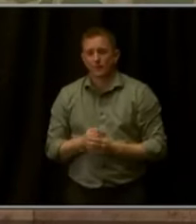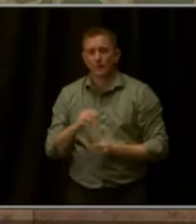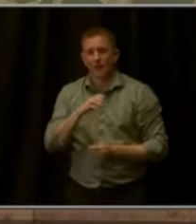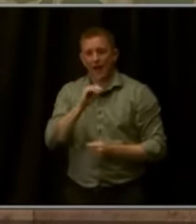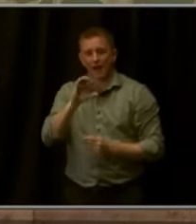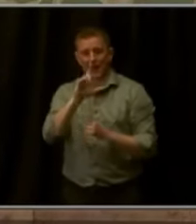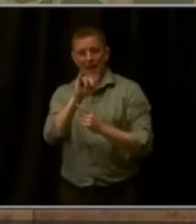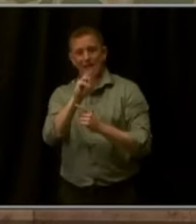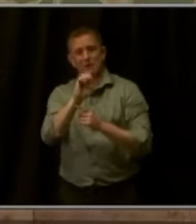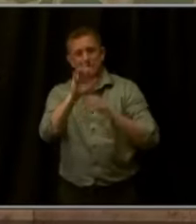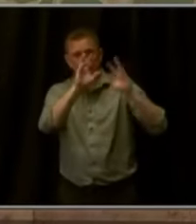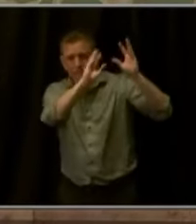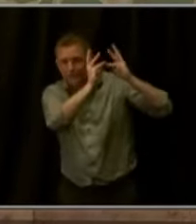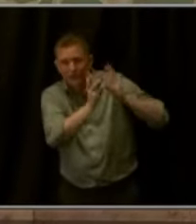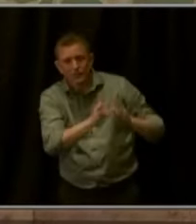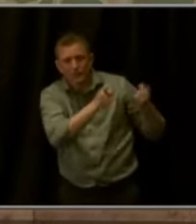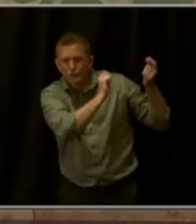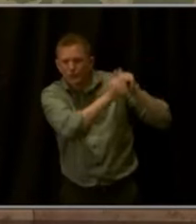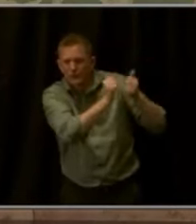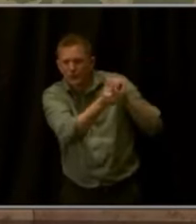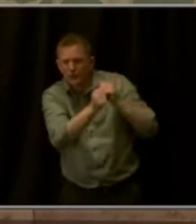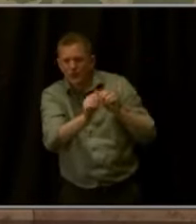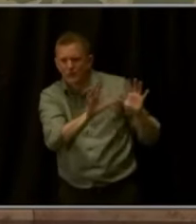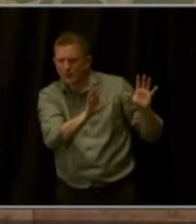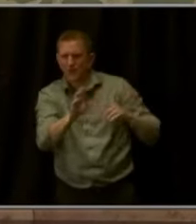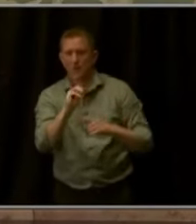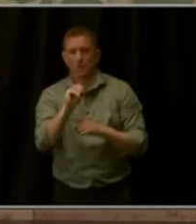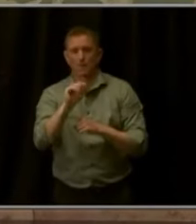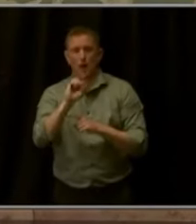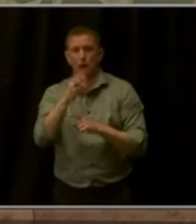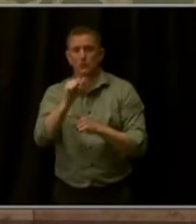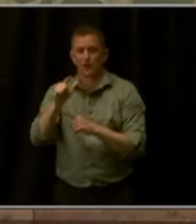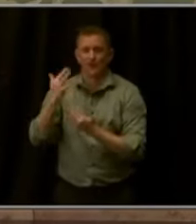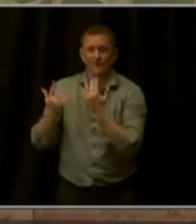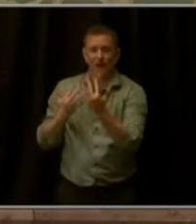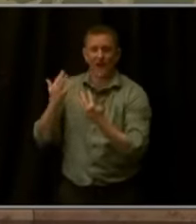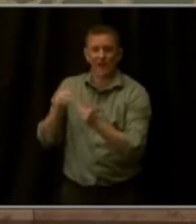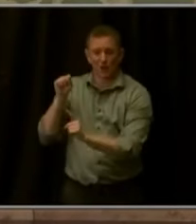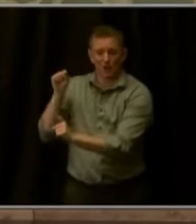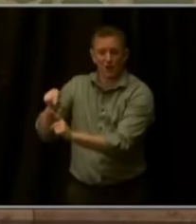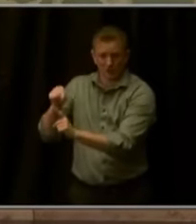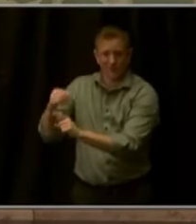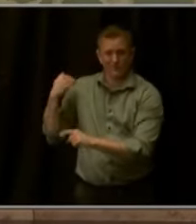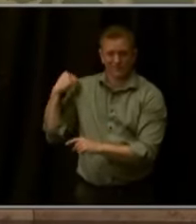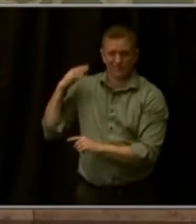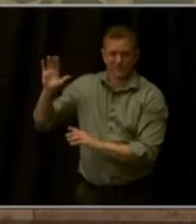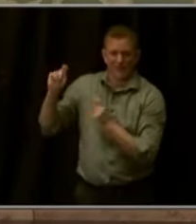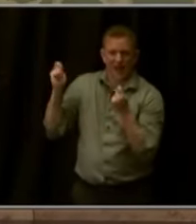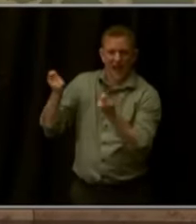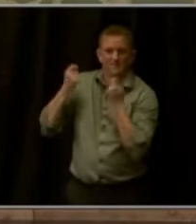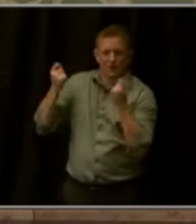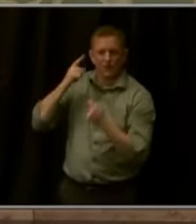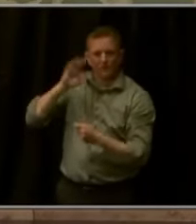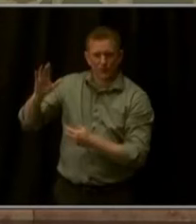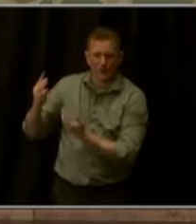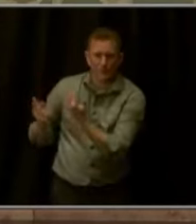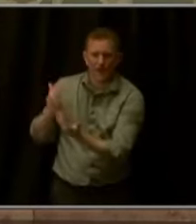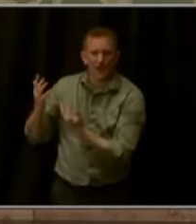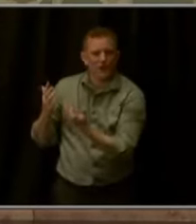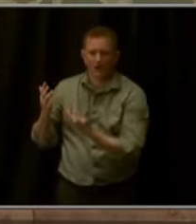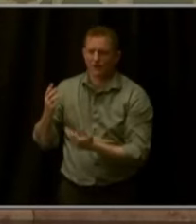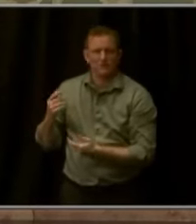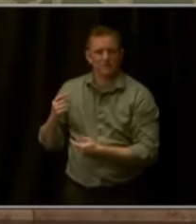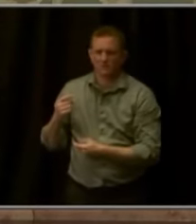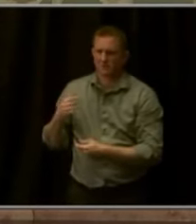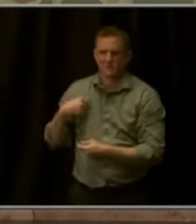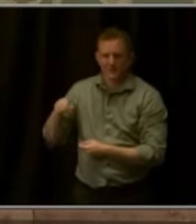like the Marshall Fire, which we just observed the second anniversary of. And I will be very skeptical of bills that would increase